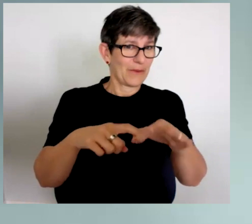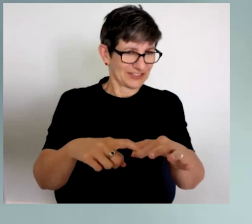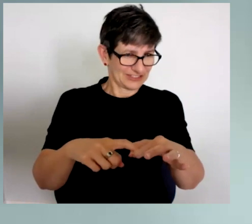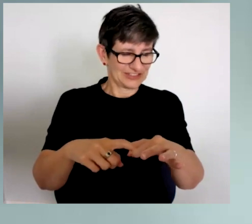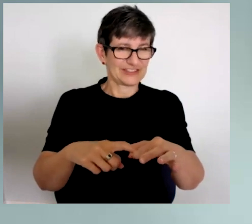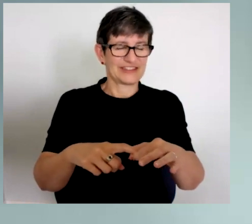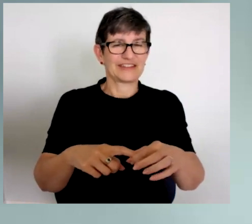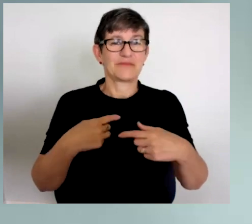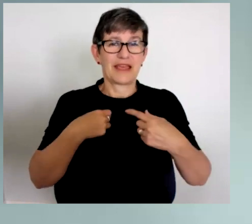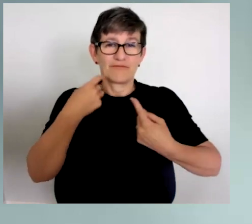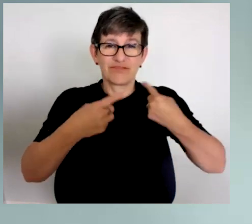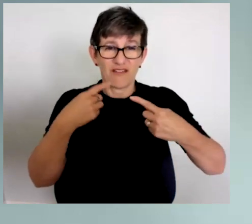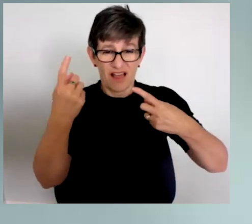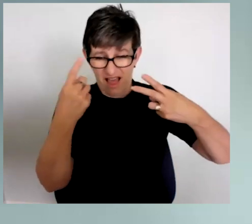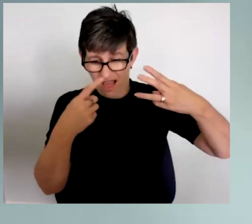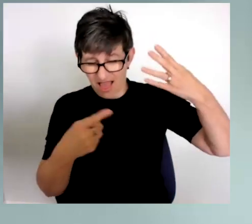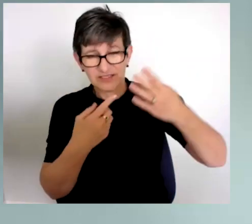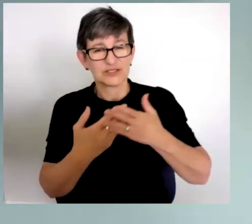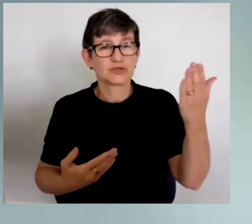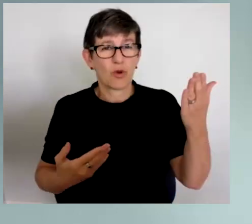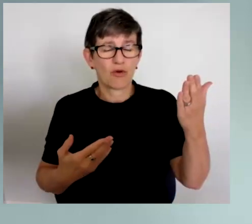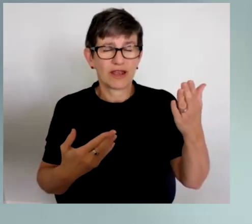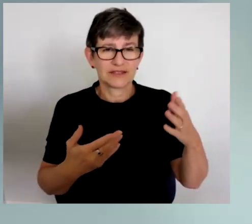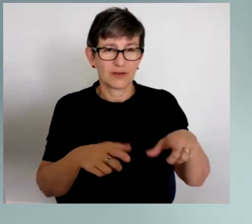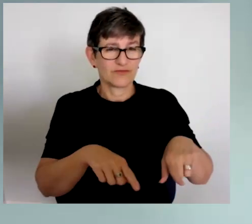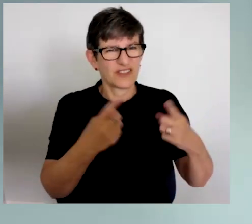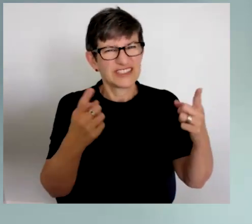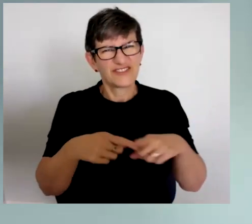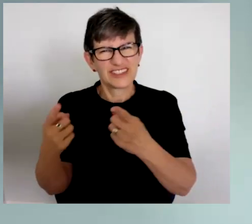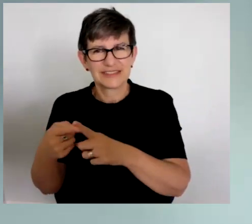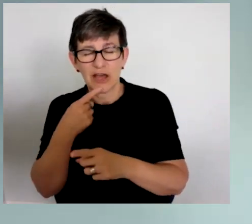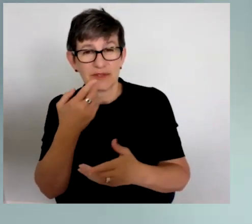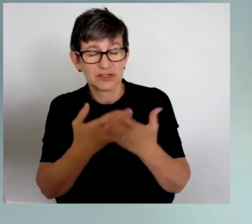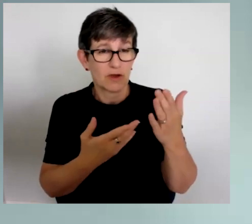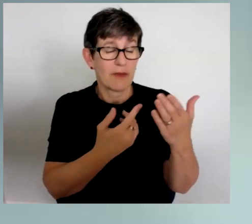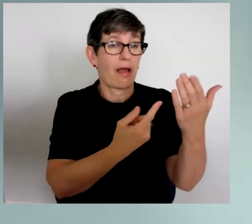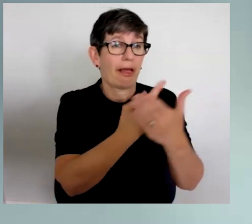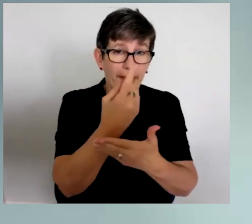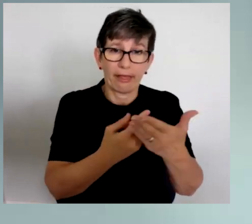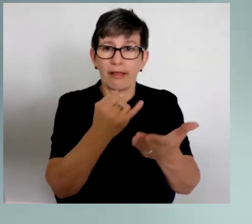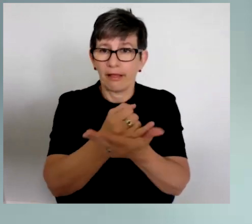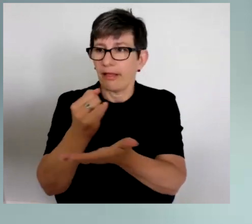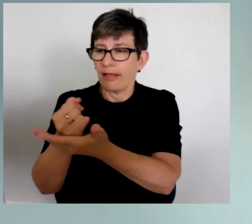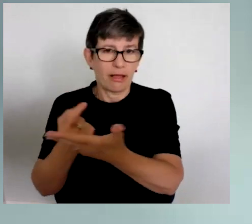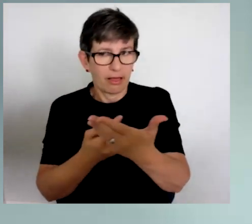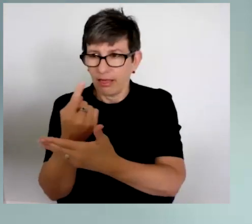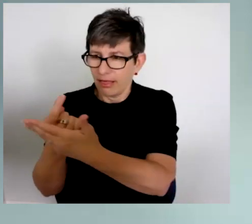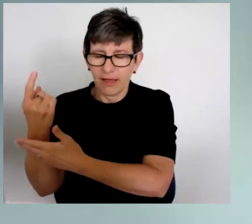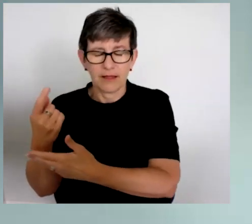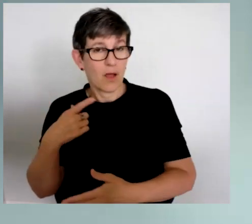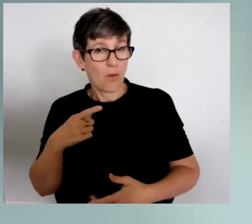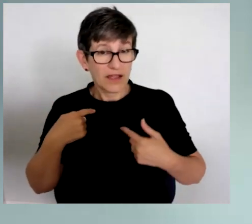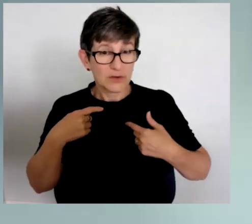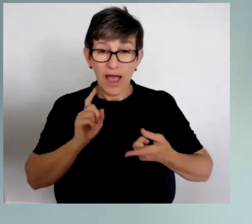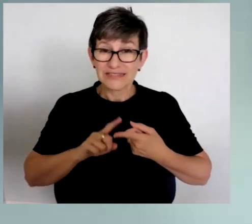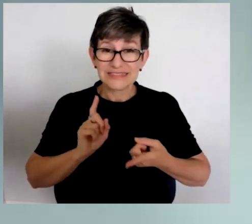hearing all of those kind of very different stories, why do I keep advocating? Because,